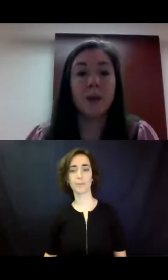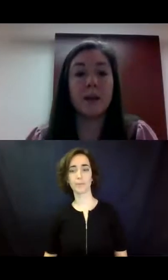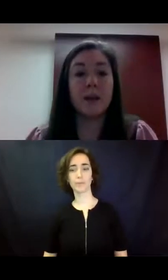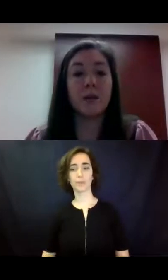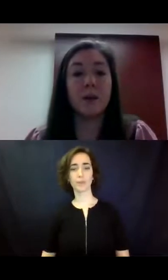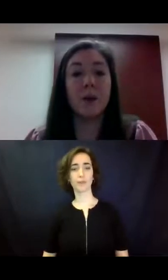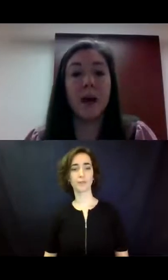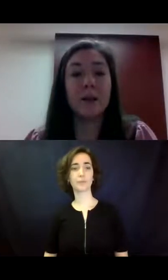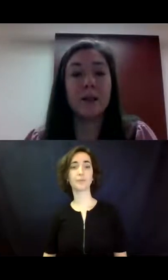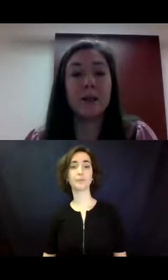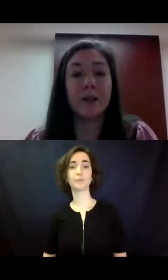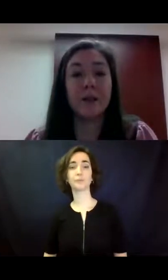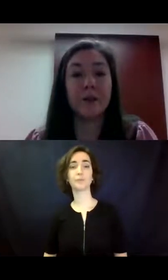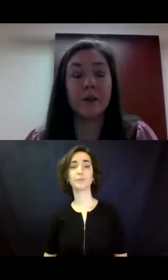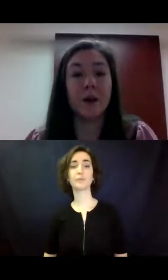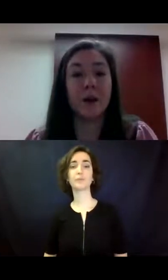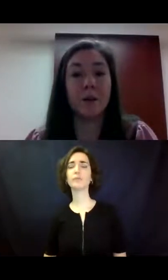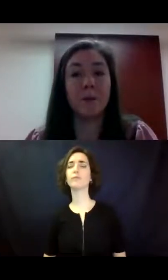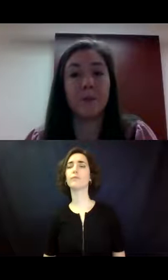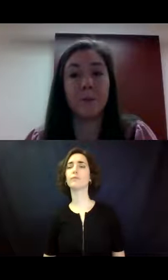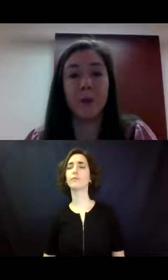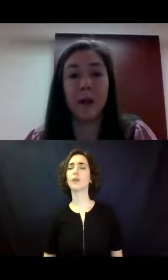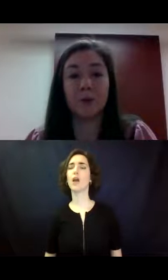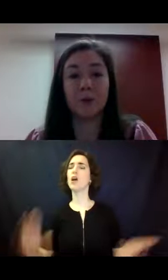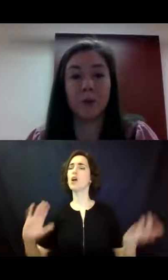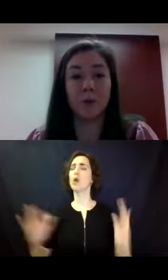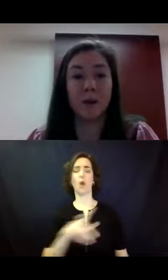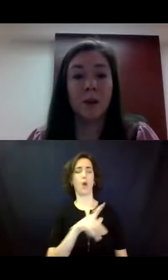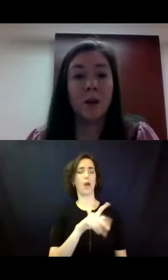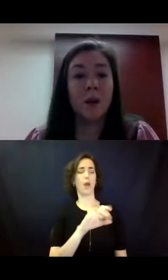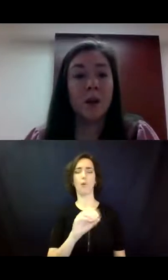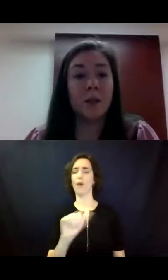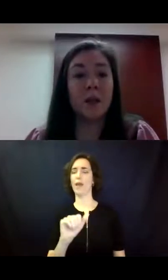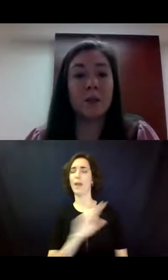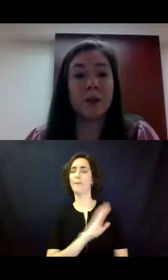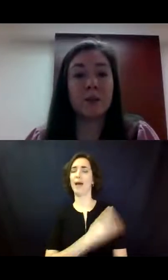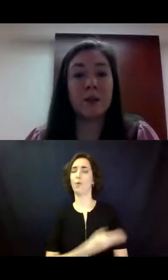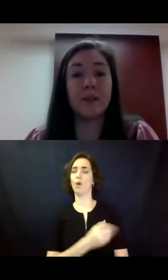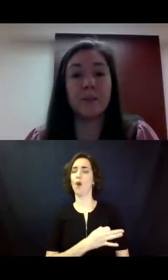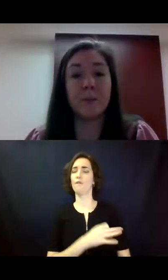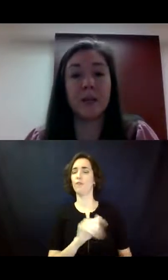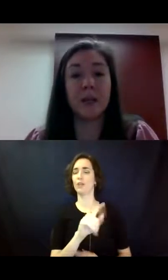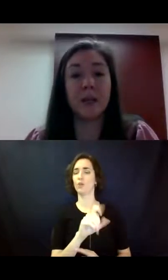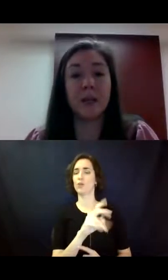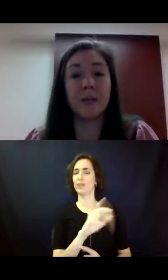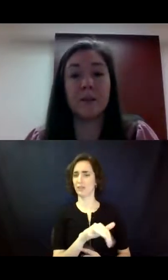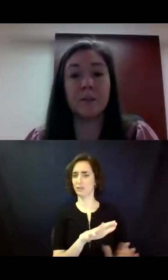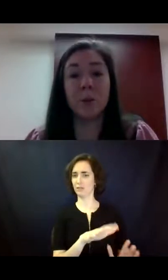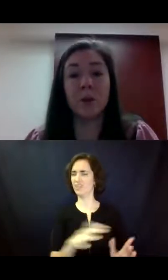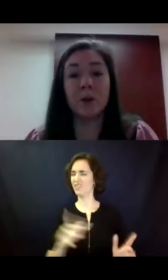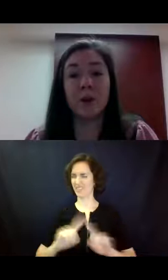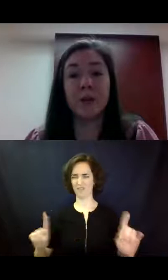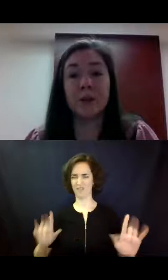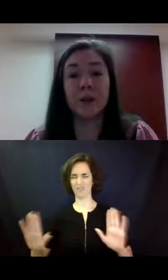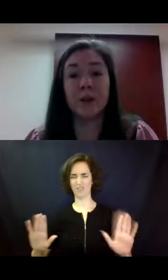Okay, so how is this different, um, from a power of attorney? The person with a disability and the